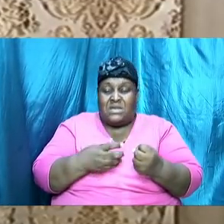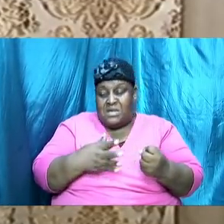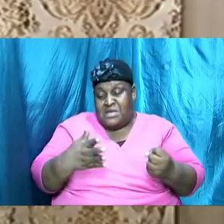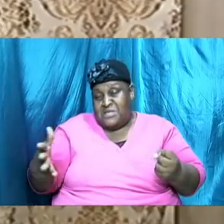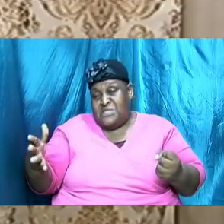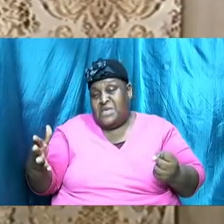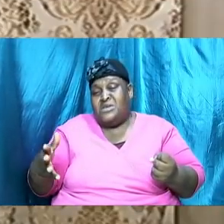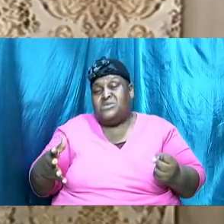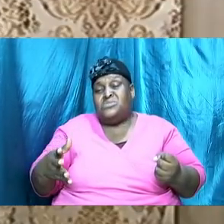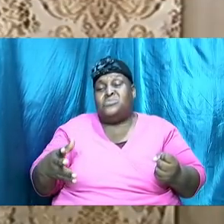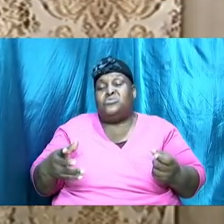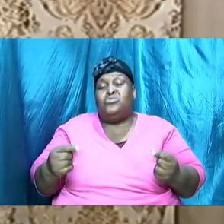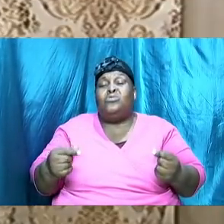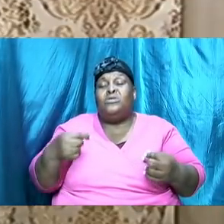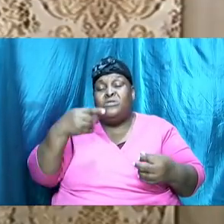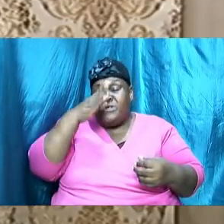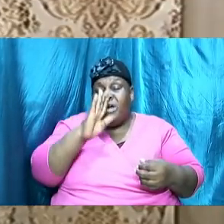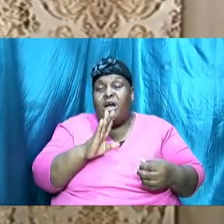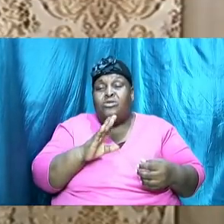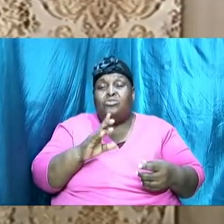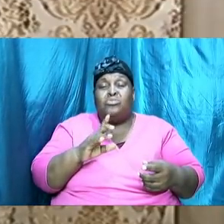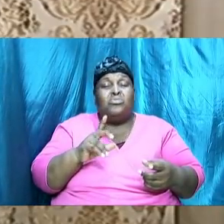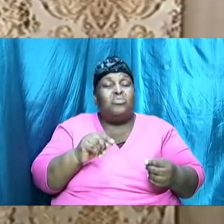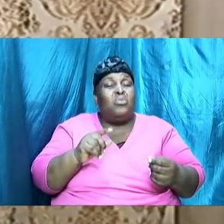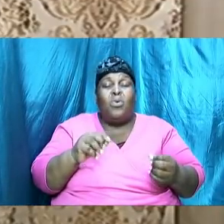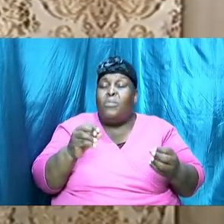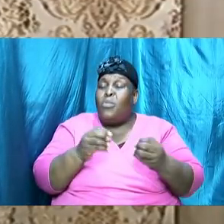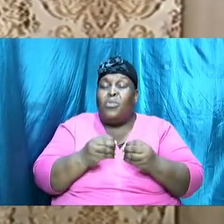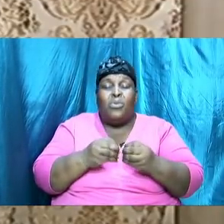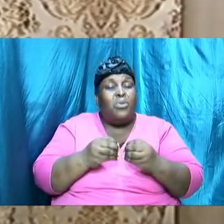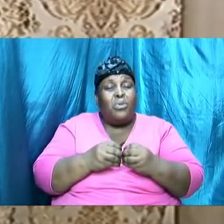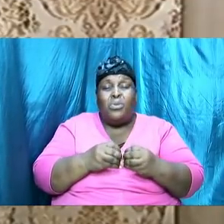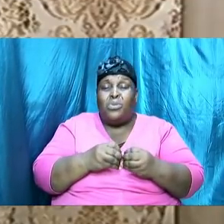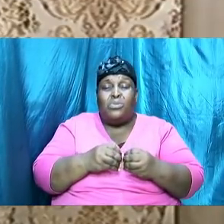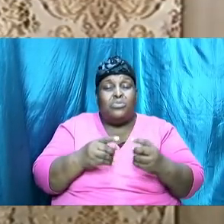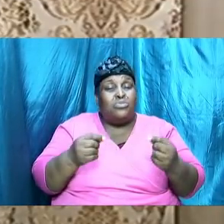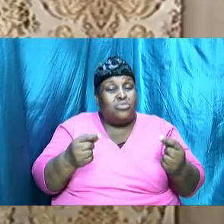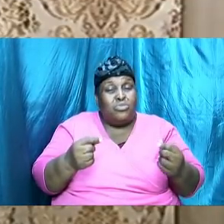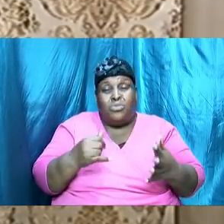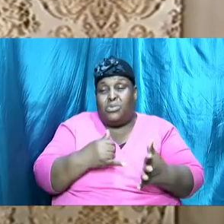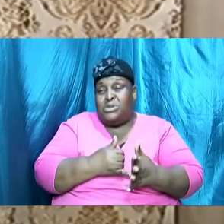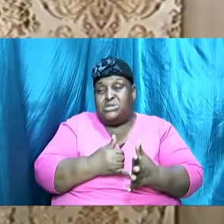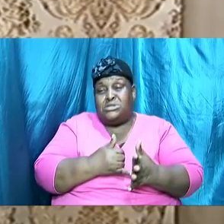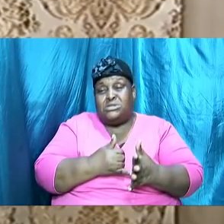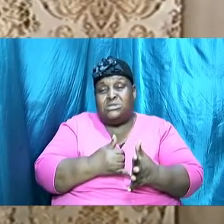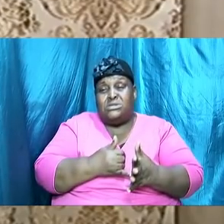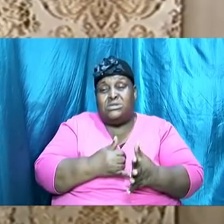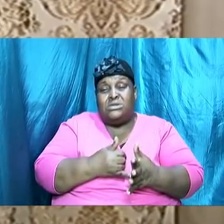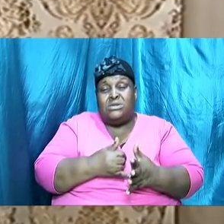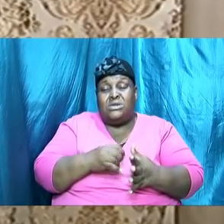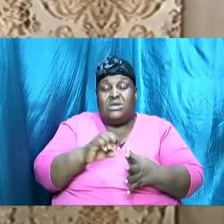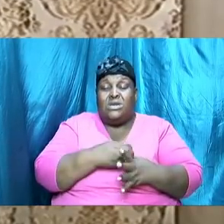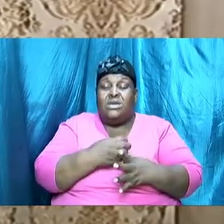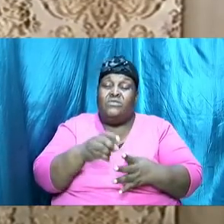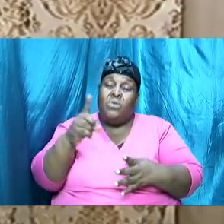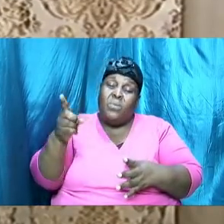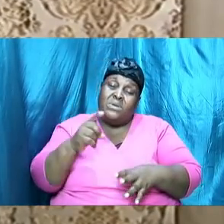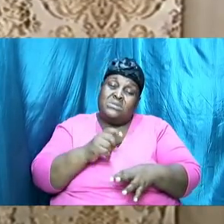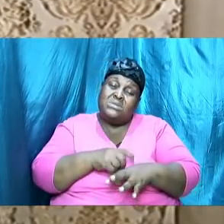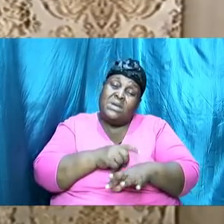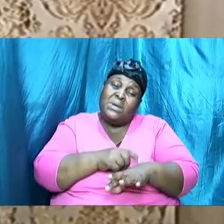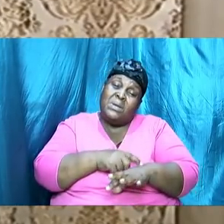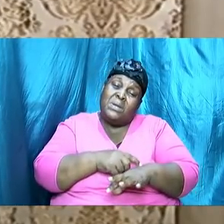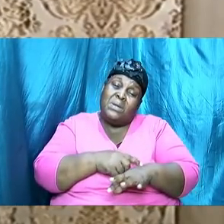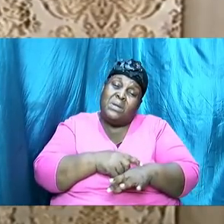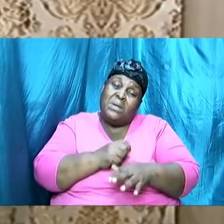they would have done for the Lord they no longer did it at one point even in scriptures saints would